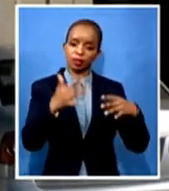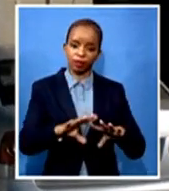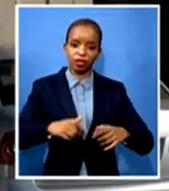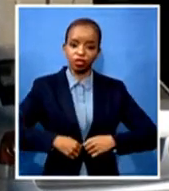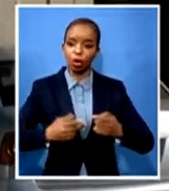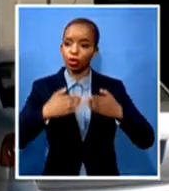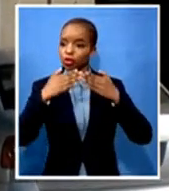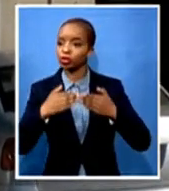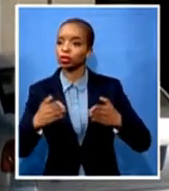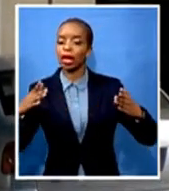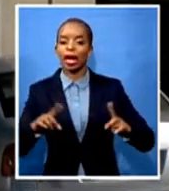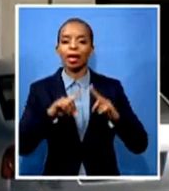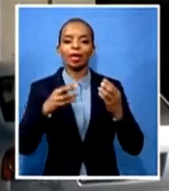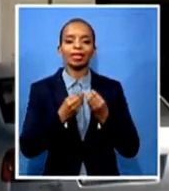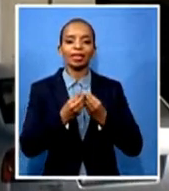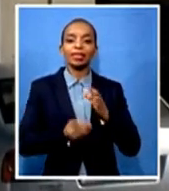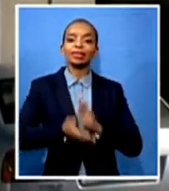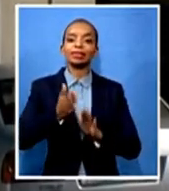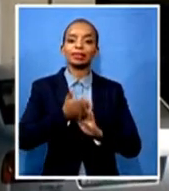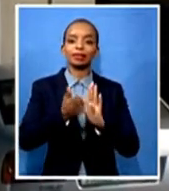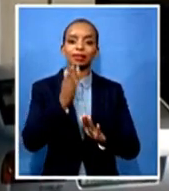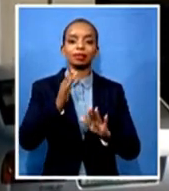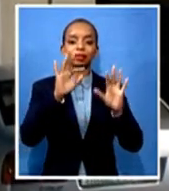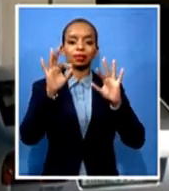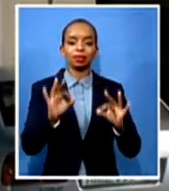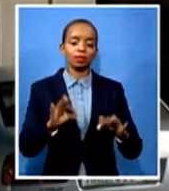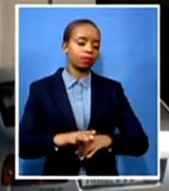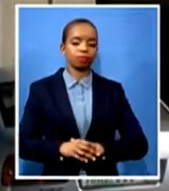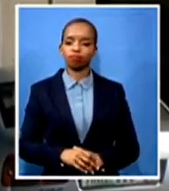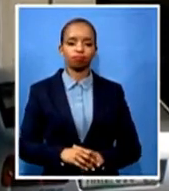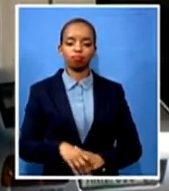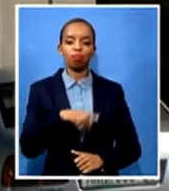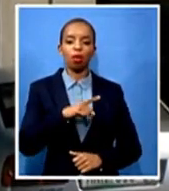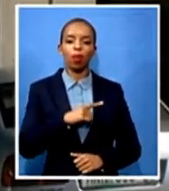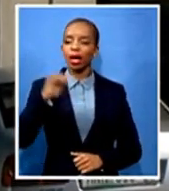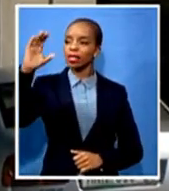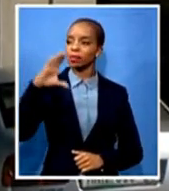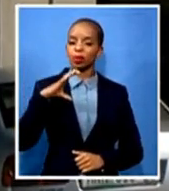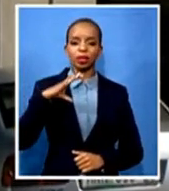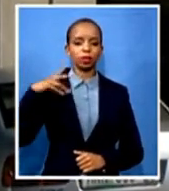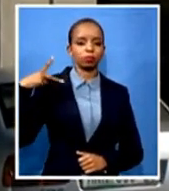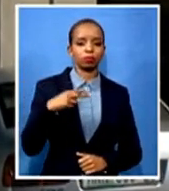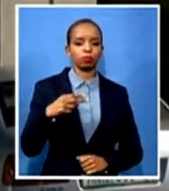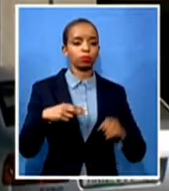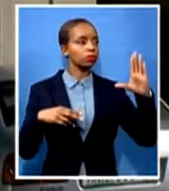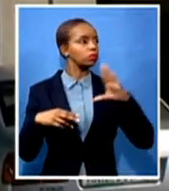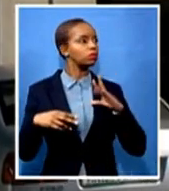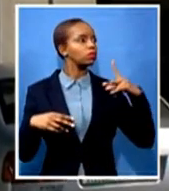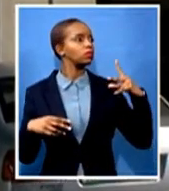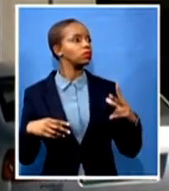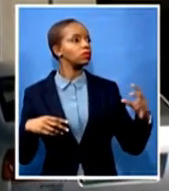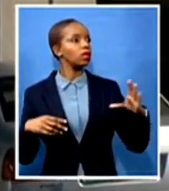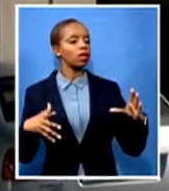due to sponsors, sponsors, cutting out of that deal. But now we're hoping to hear that